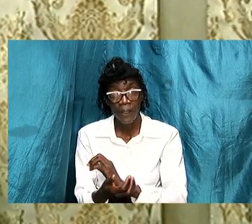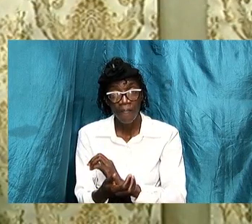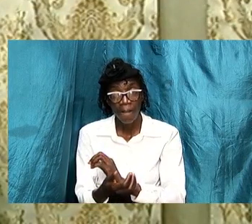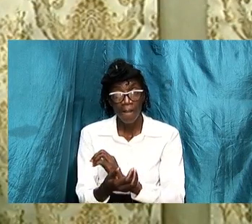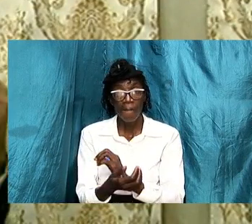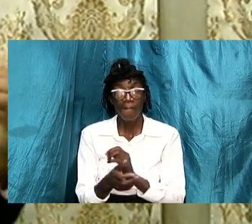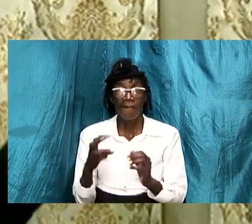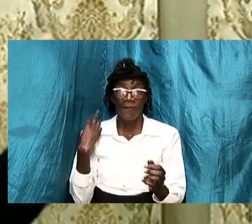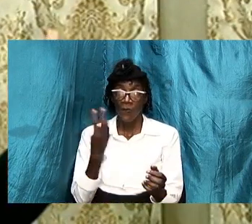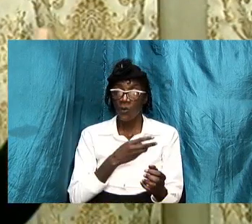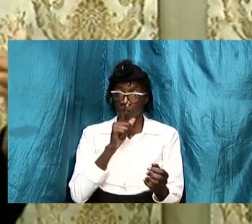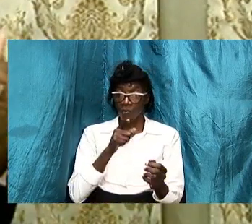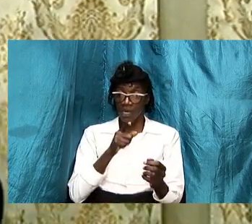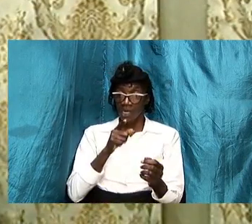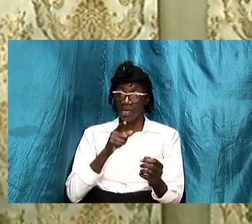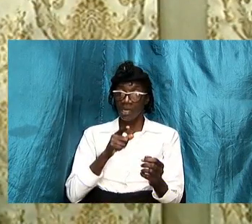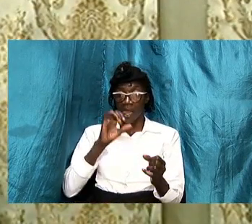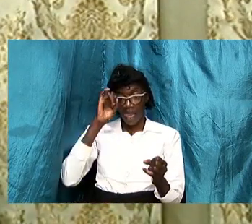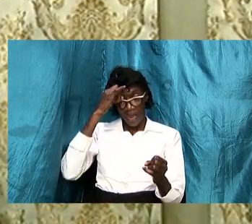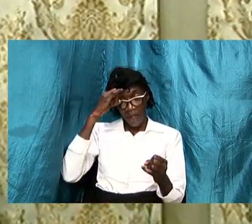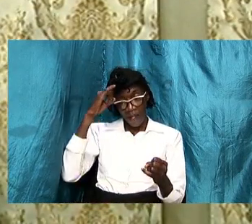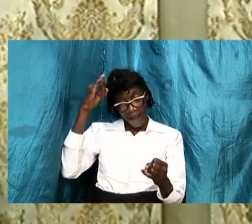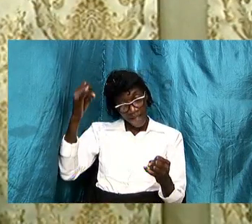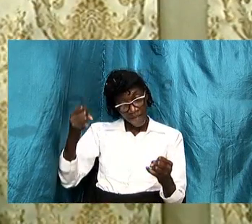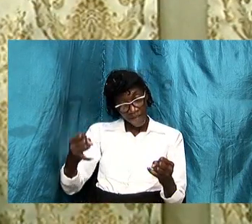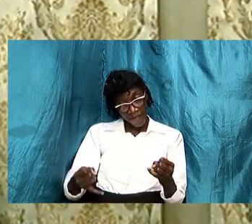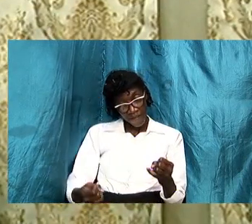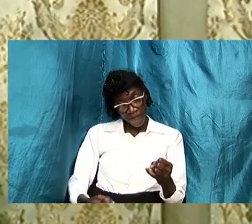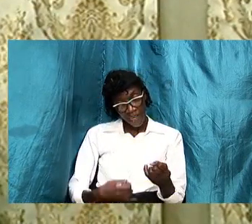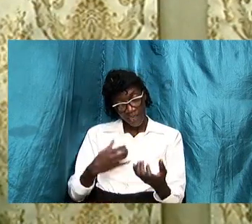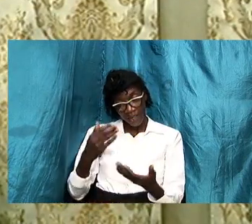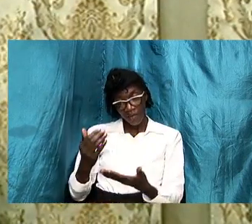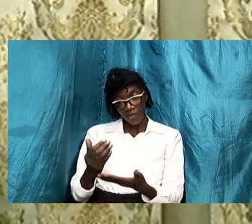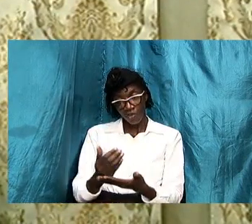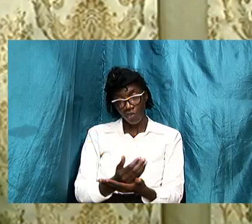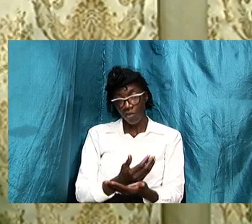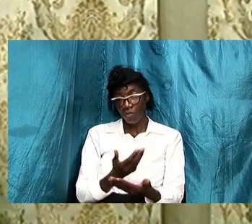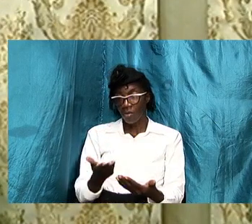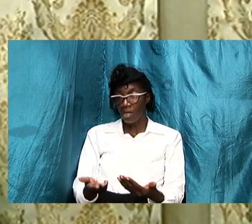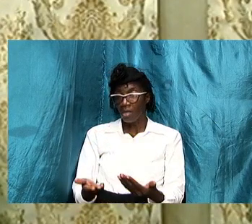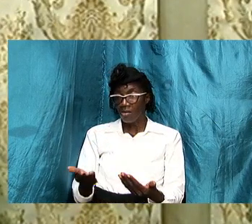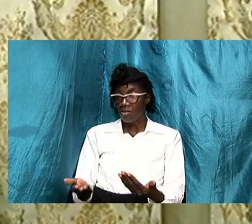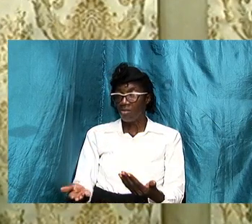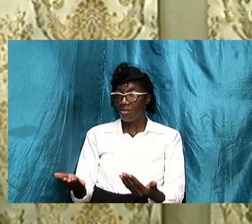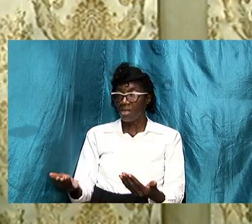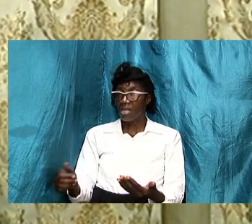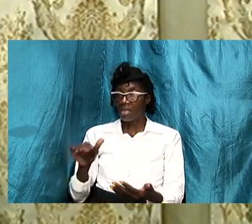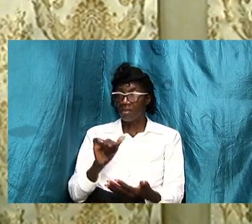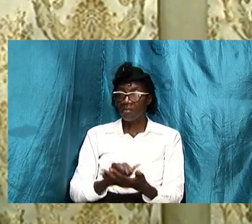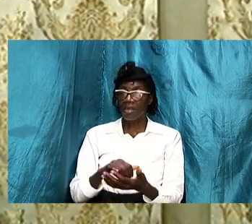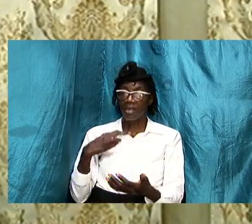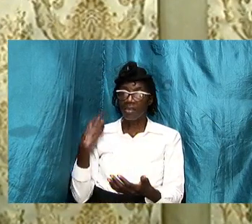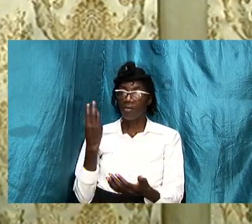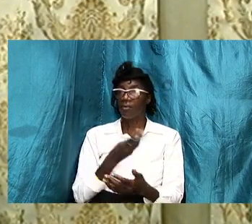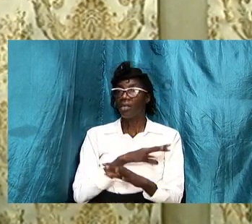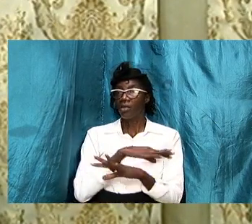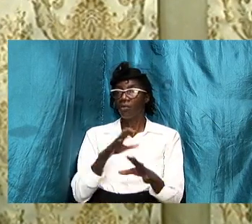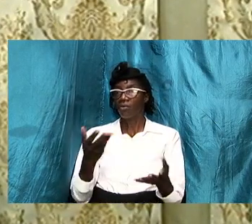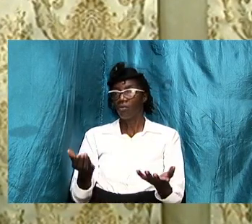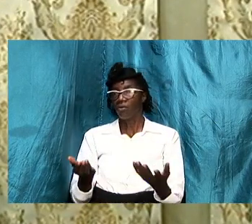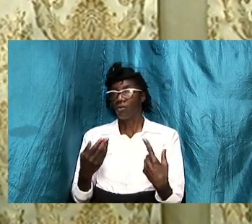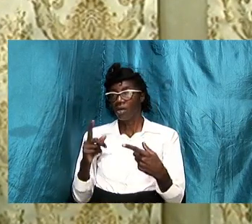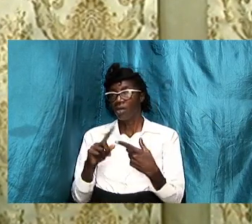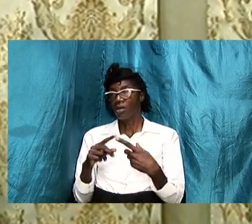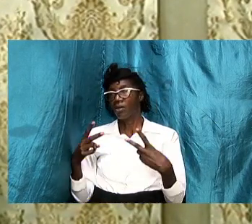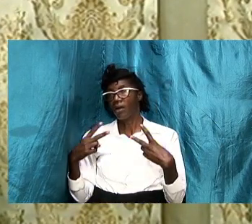we will invite some consequences that we don't want to